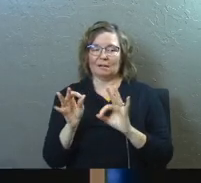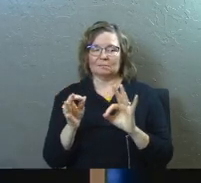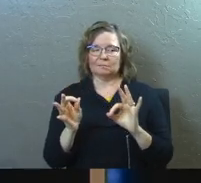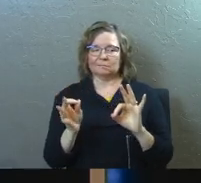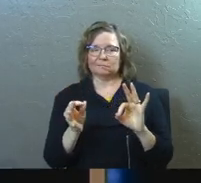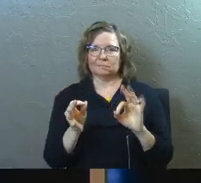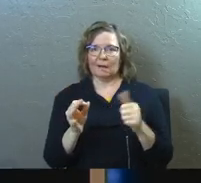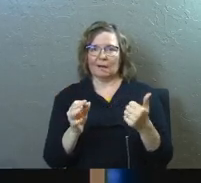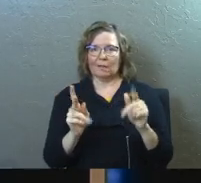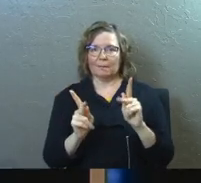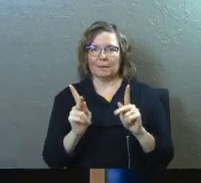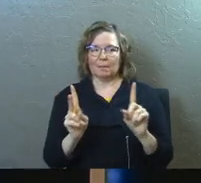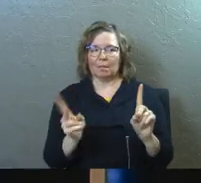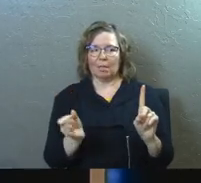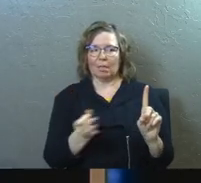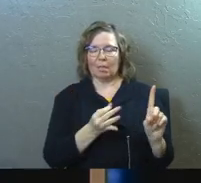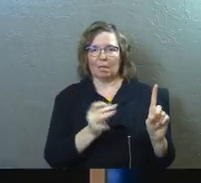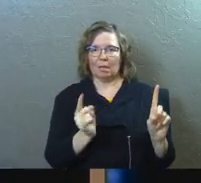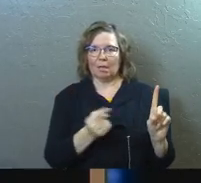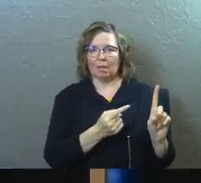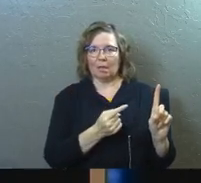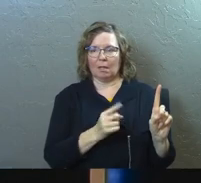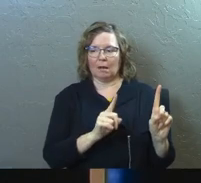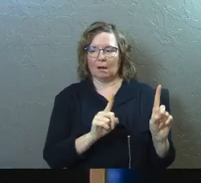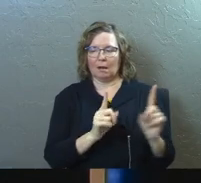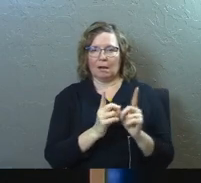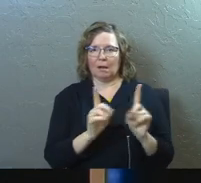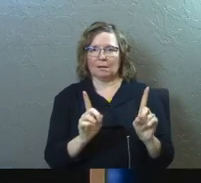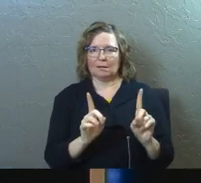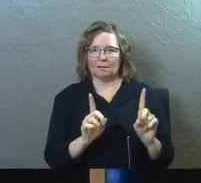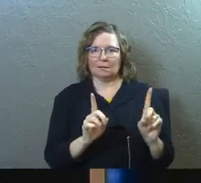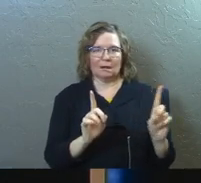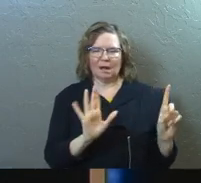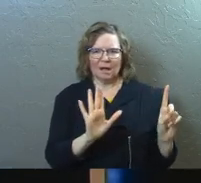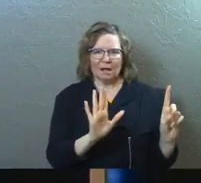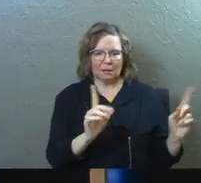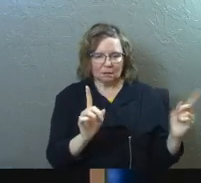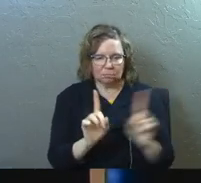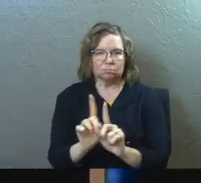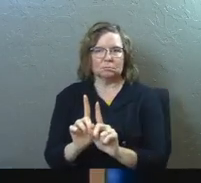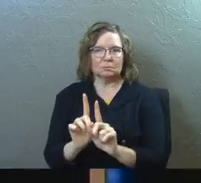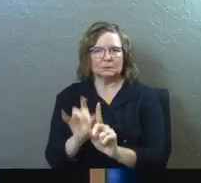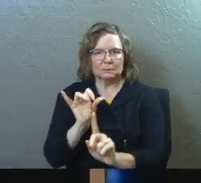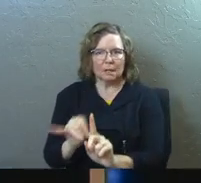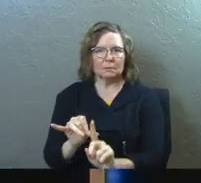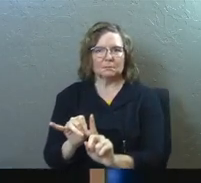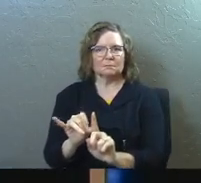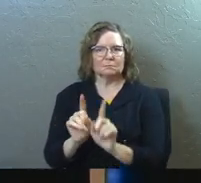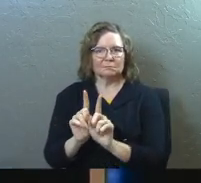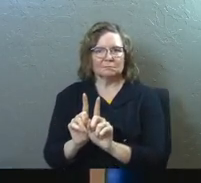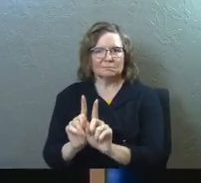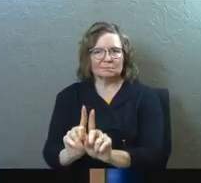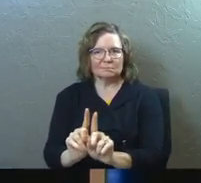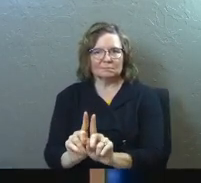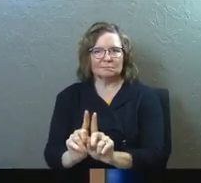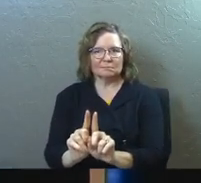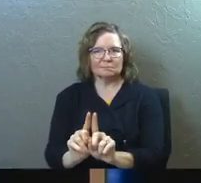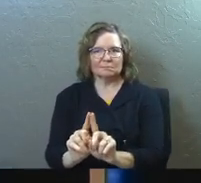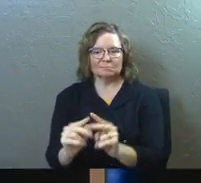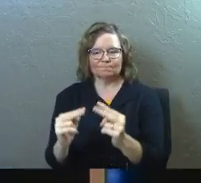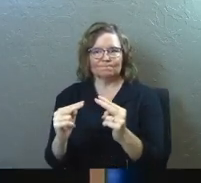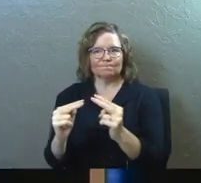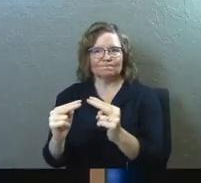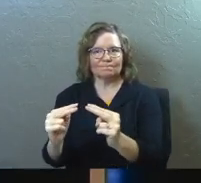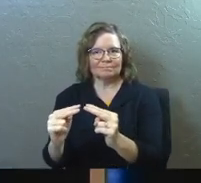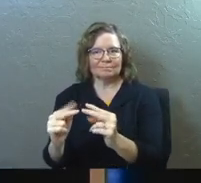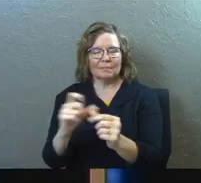attention starts to drift and we start to drift. And he's like, don't drift. Here. The wife of your youth. Rejoice in